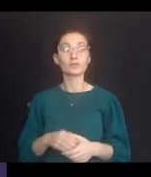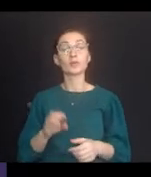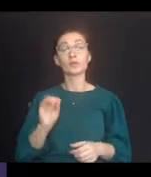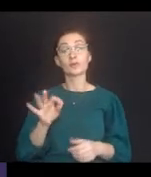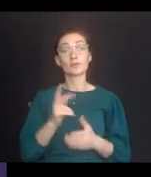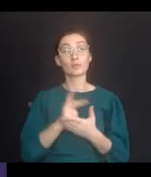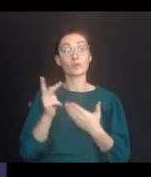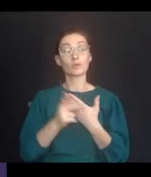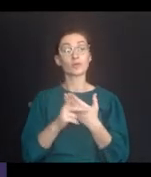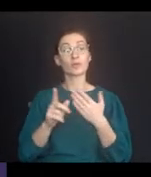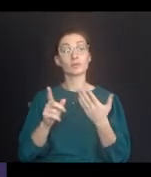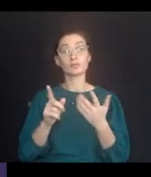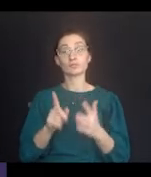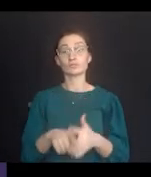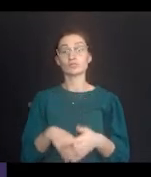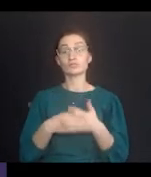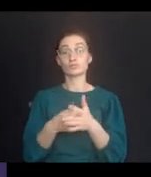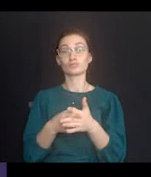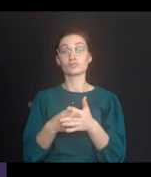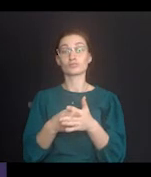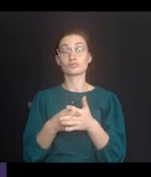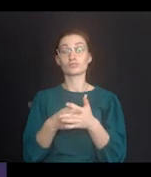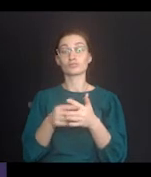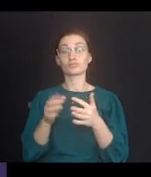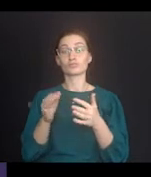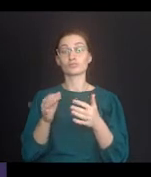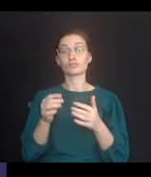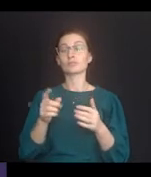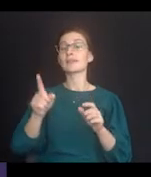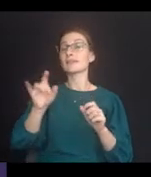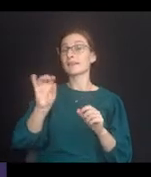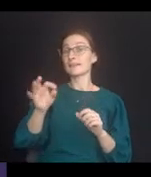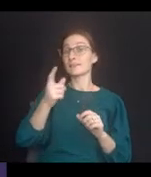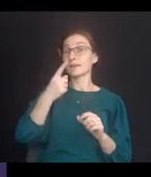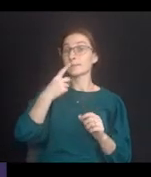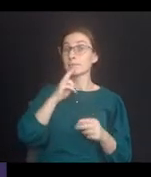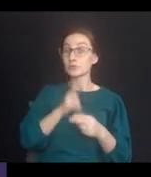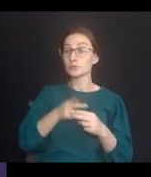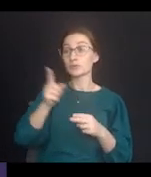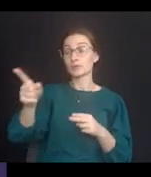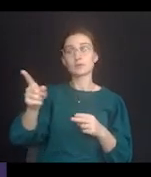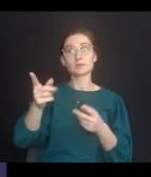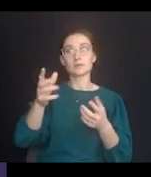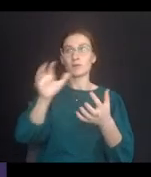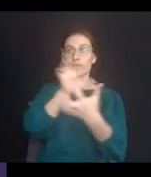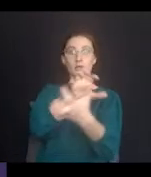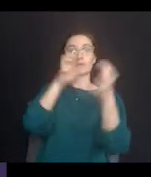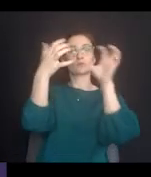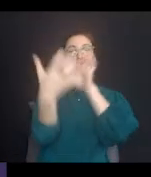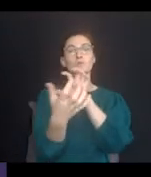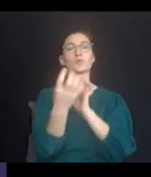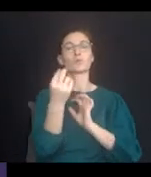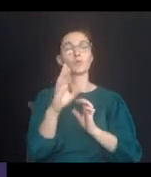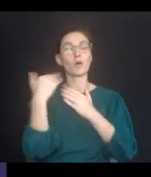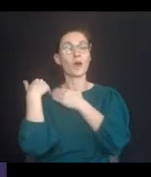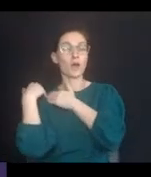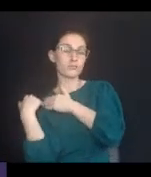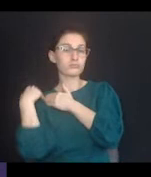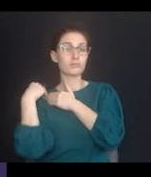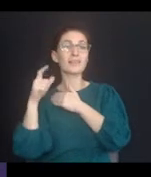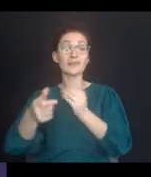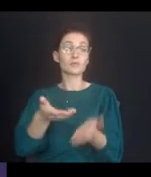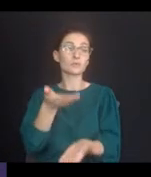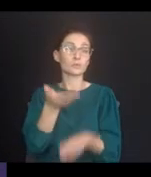If these programs are asserting that they're a fundamental alteration or a new burden, they have to prove that they are,